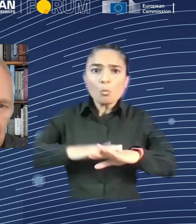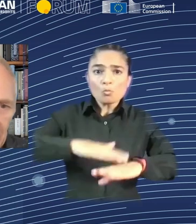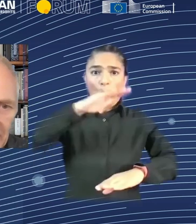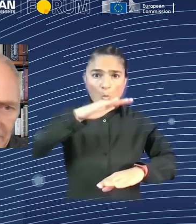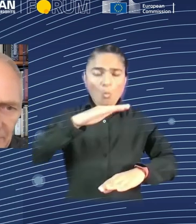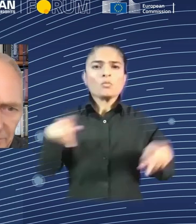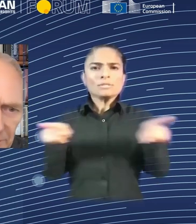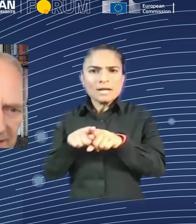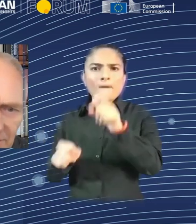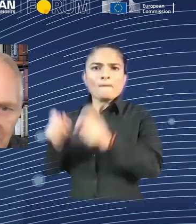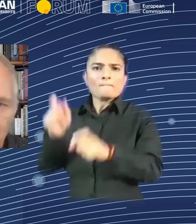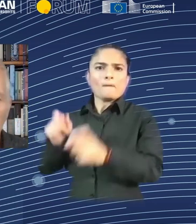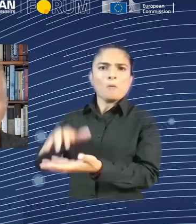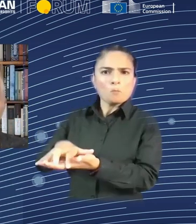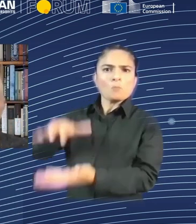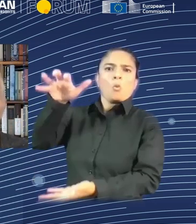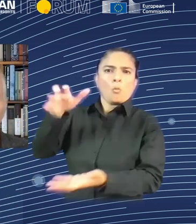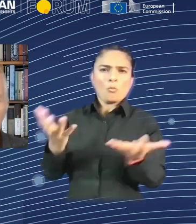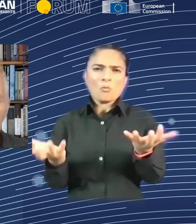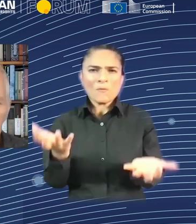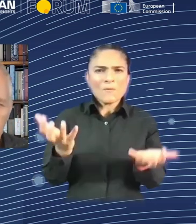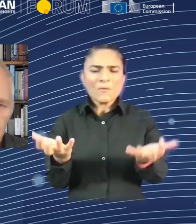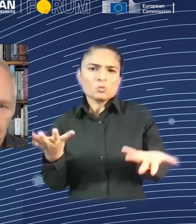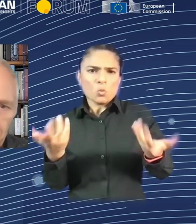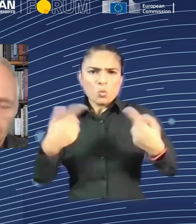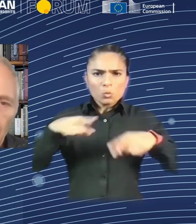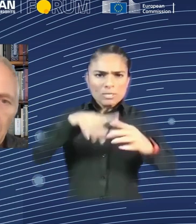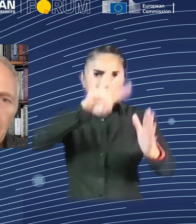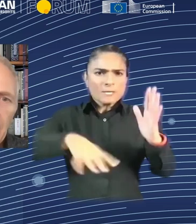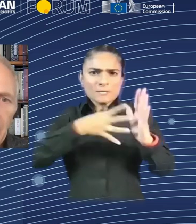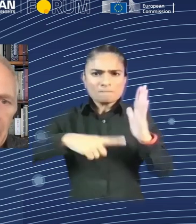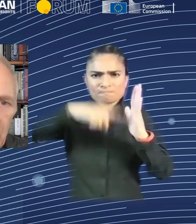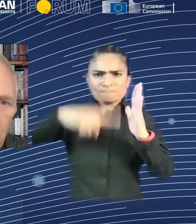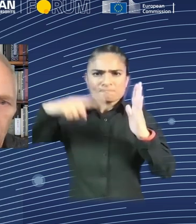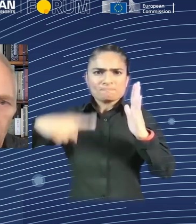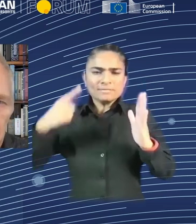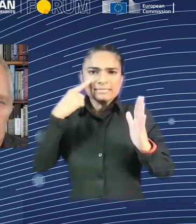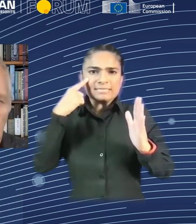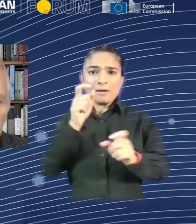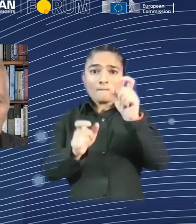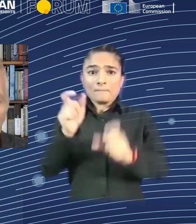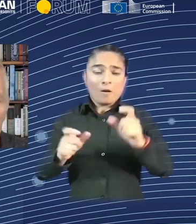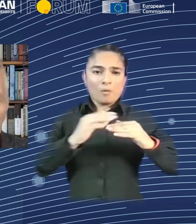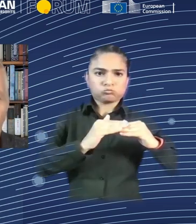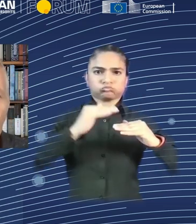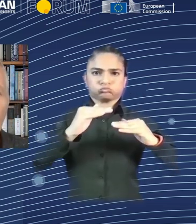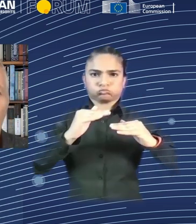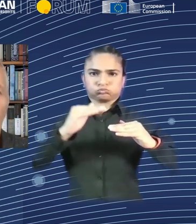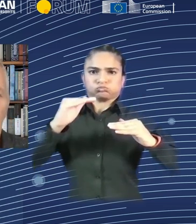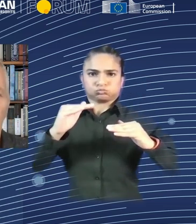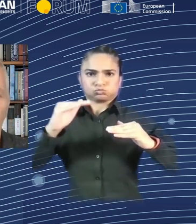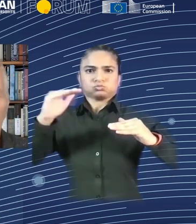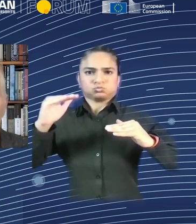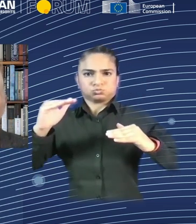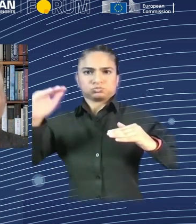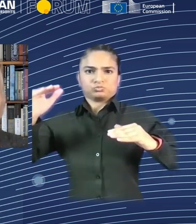from 8000 BC to the present. And then you also see the average real